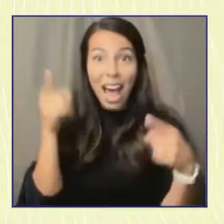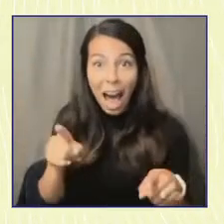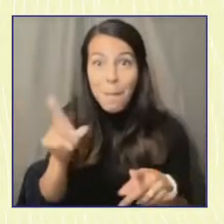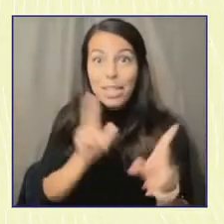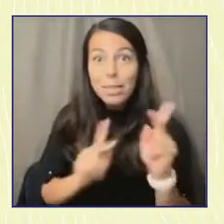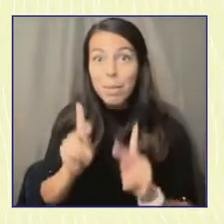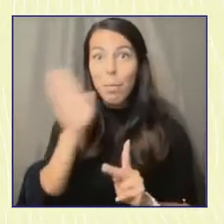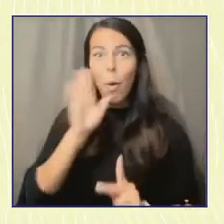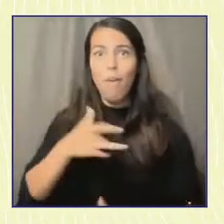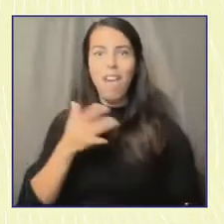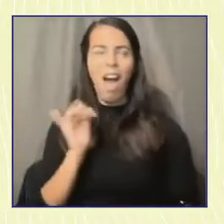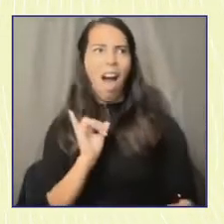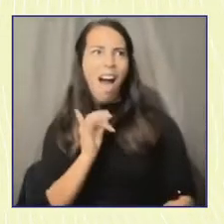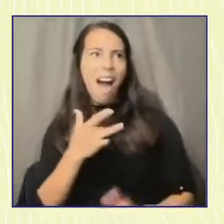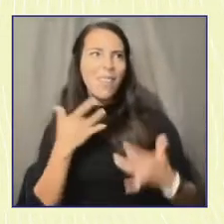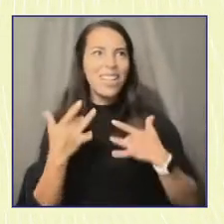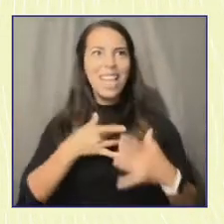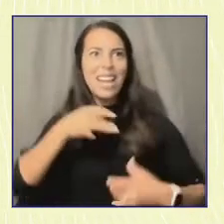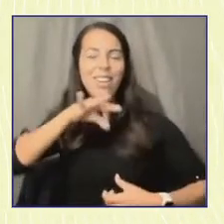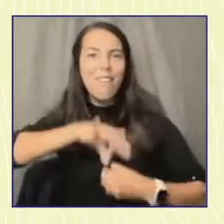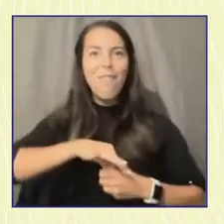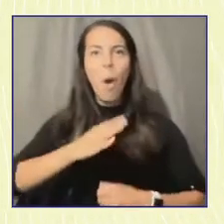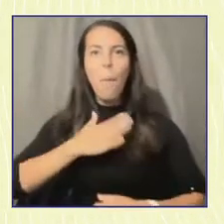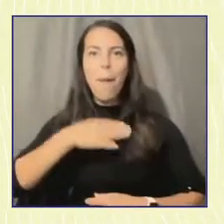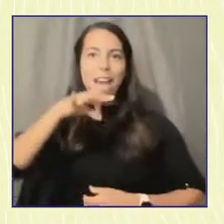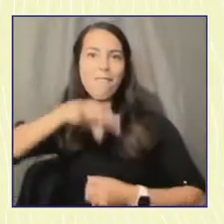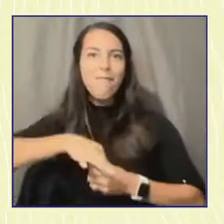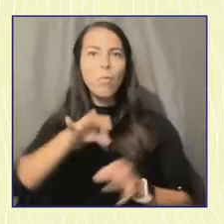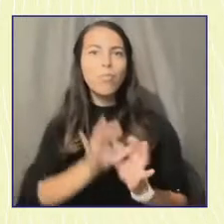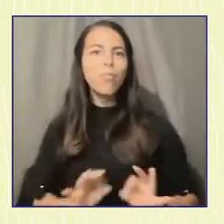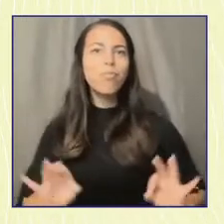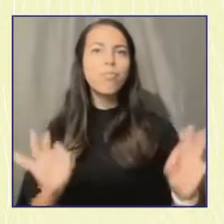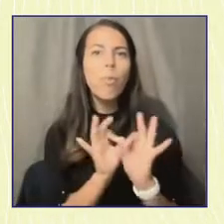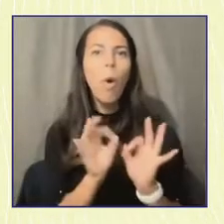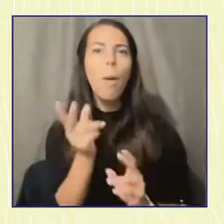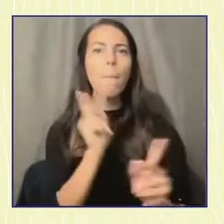they're going to think that their vote actually matters and that people want to hear from them.